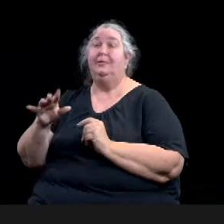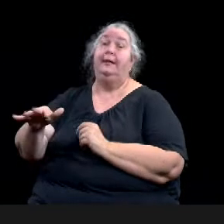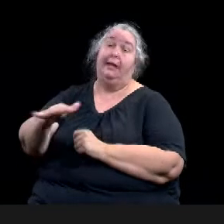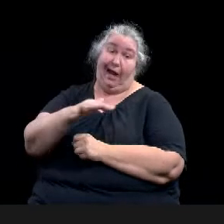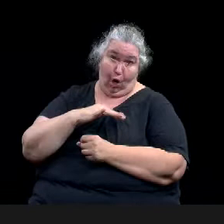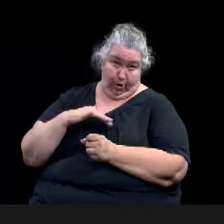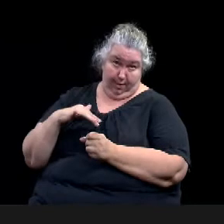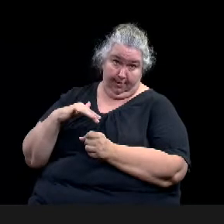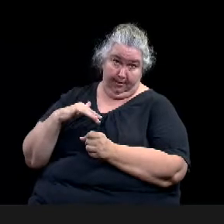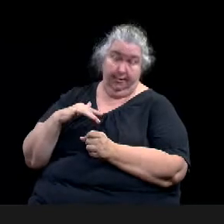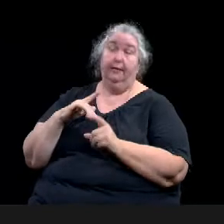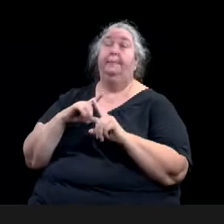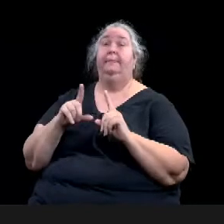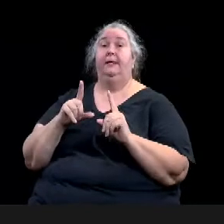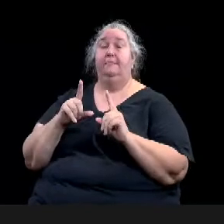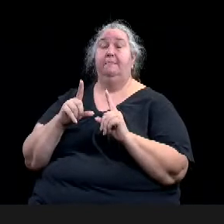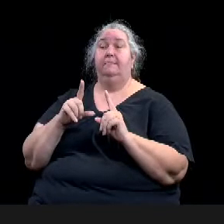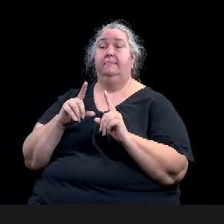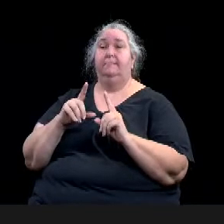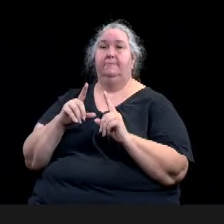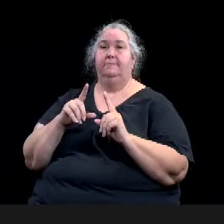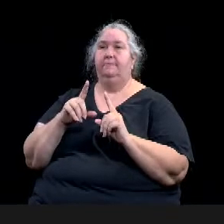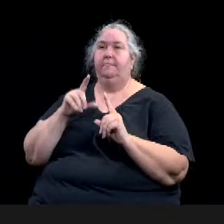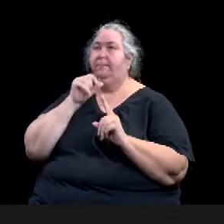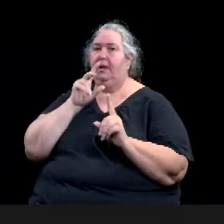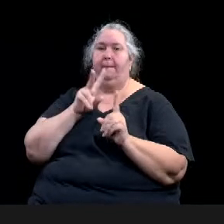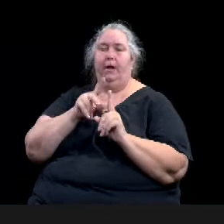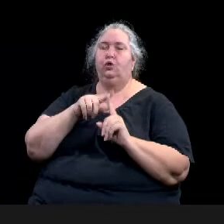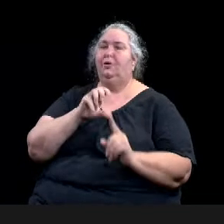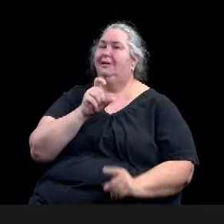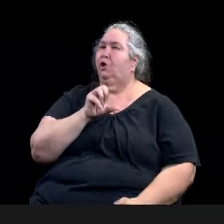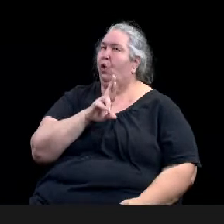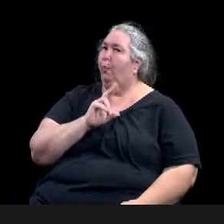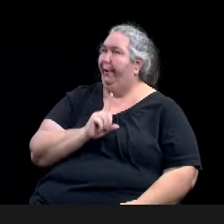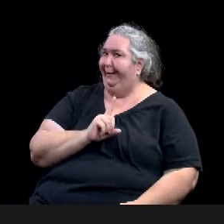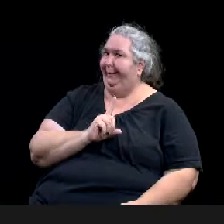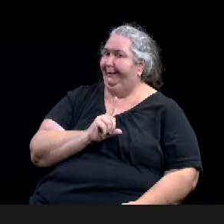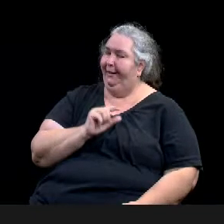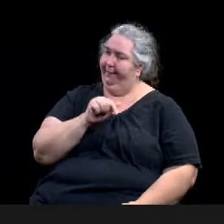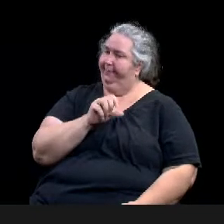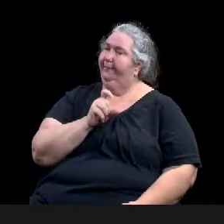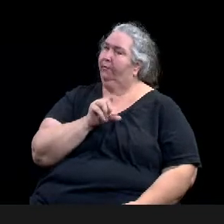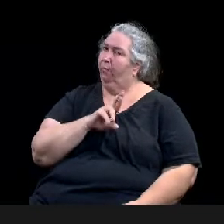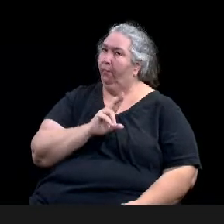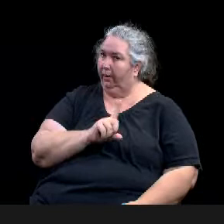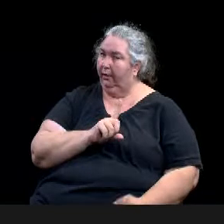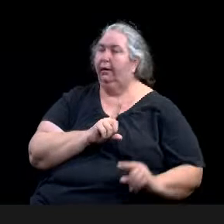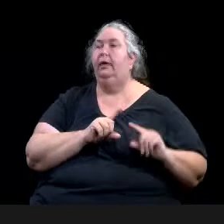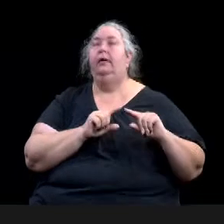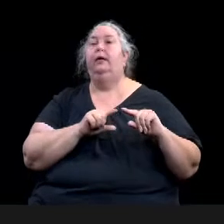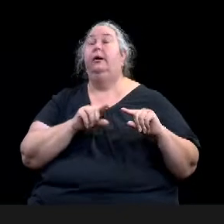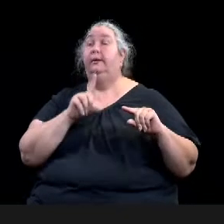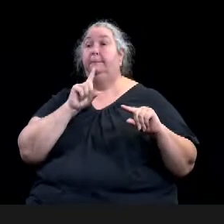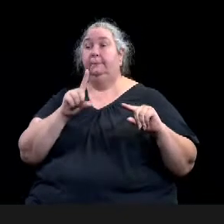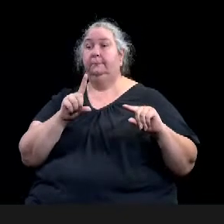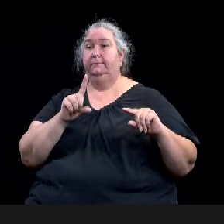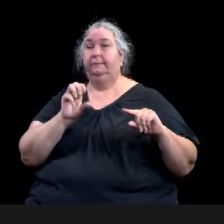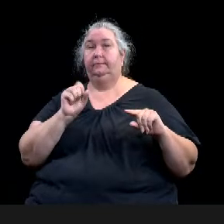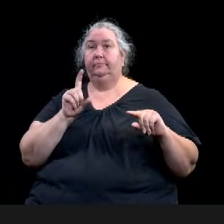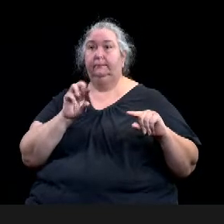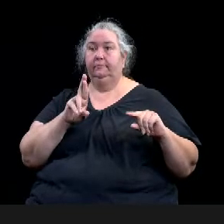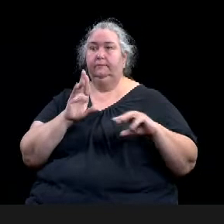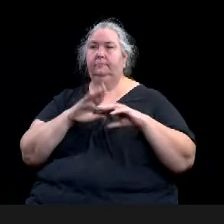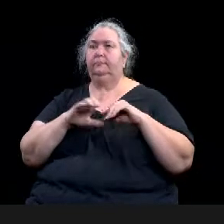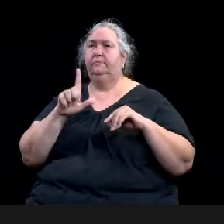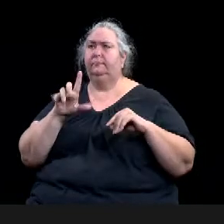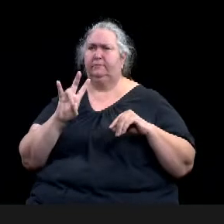the SDR, um, at 27th and Ethel that's here is, um, is owned and operated by this applicant. So